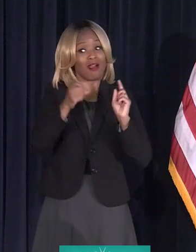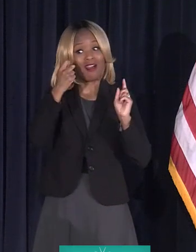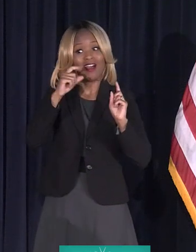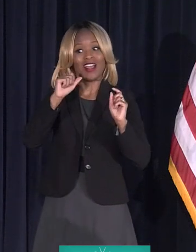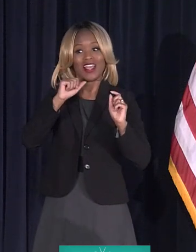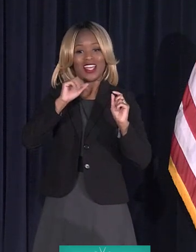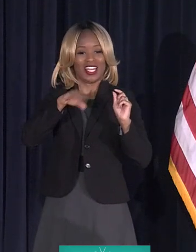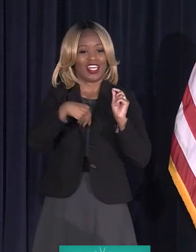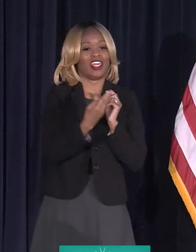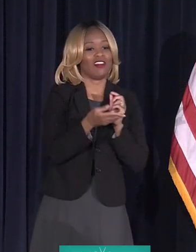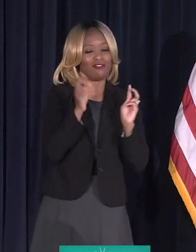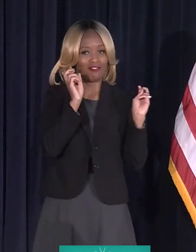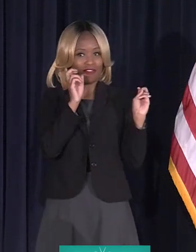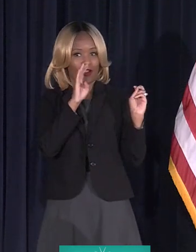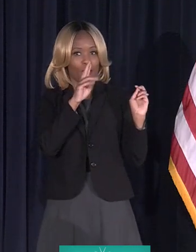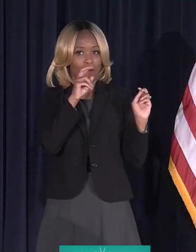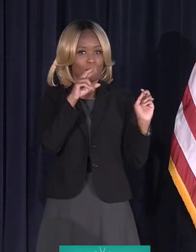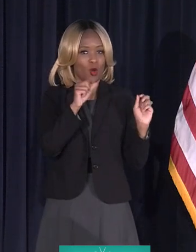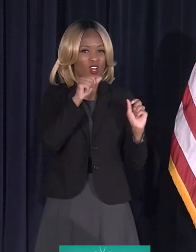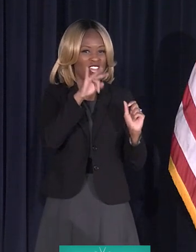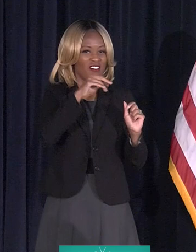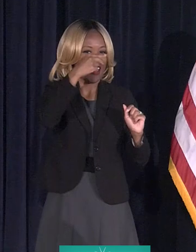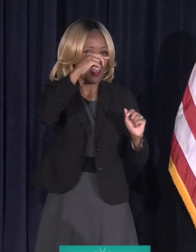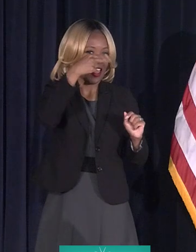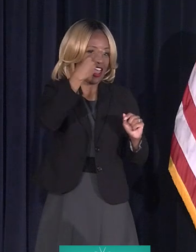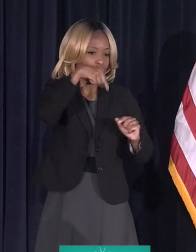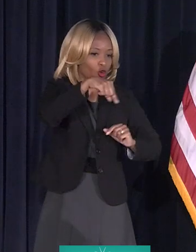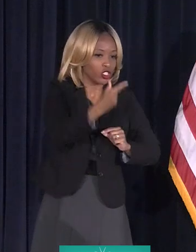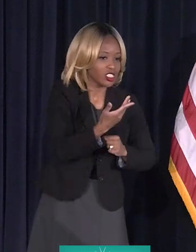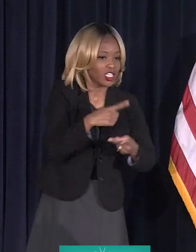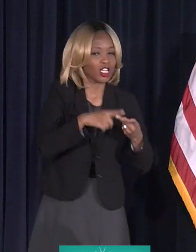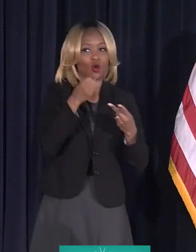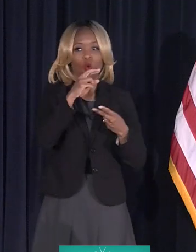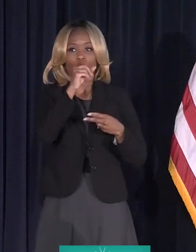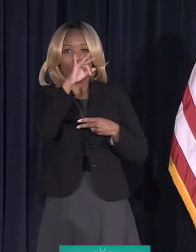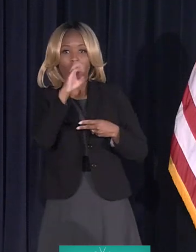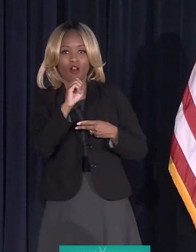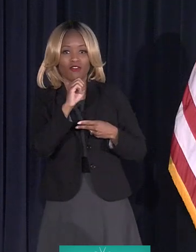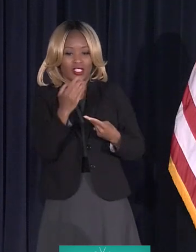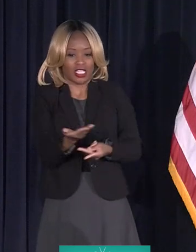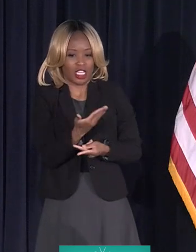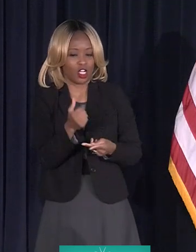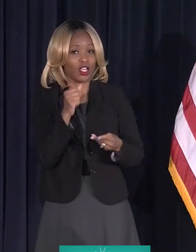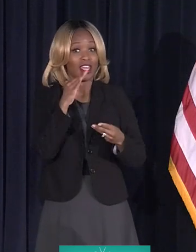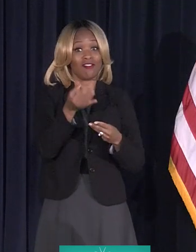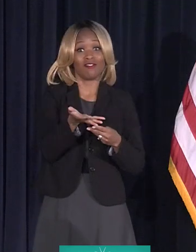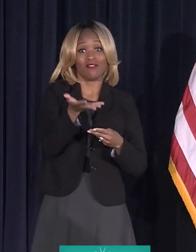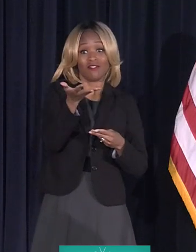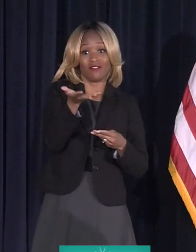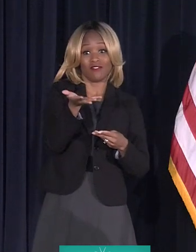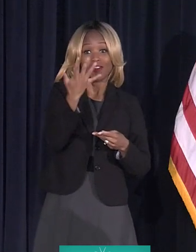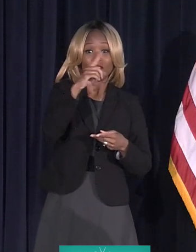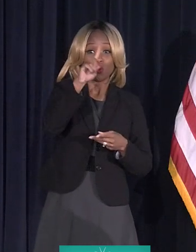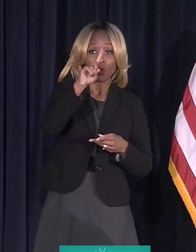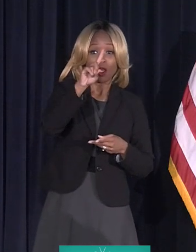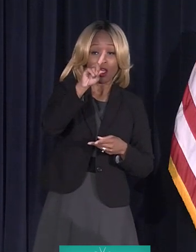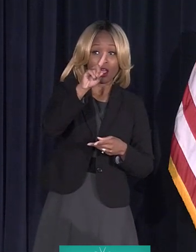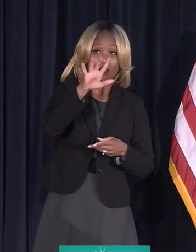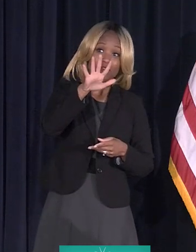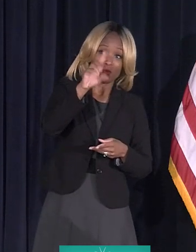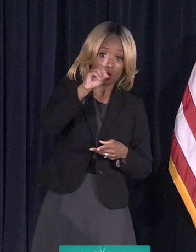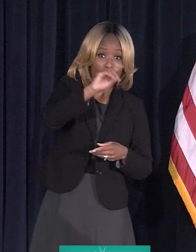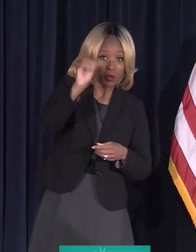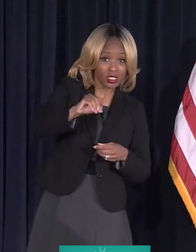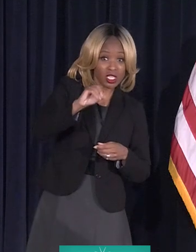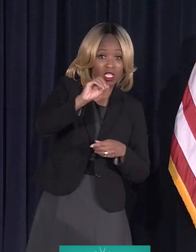headquarters is here. You got bonus points if your office is here. You get bonus points if 51% of your workers are Detroiters. And in a close bid,